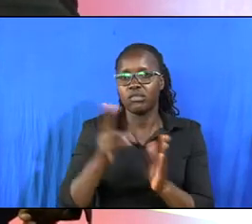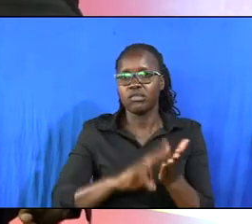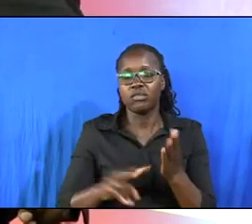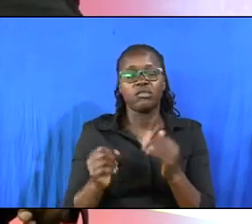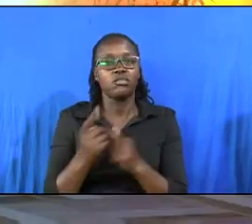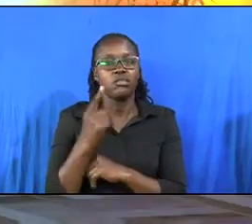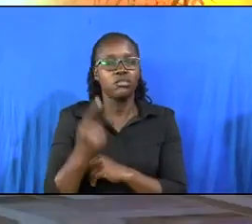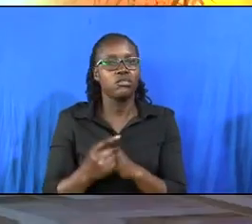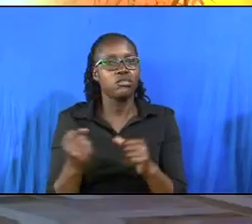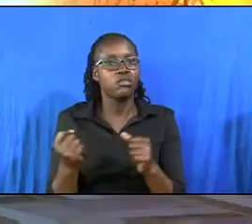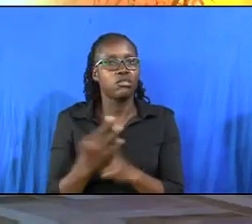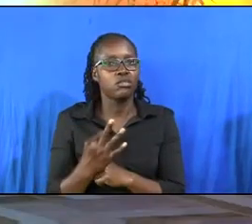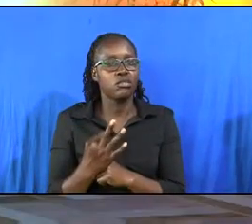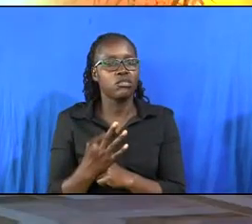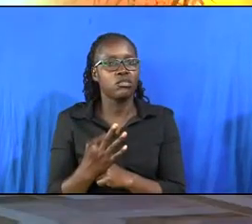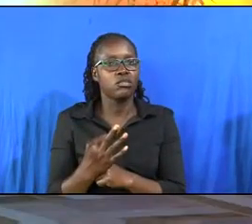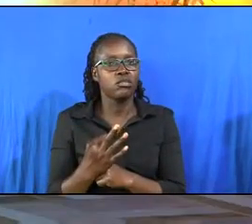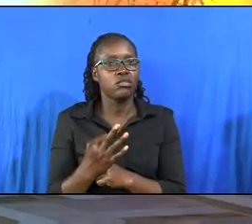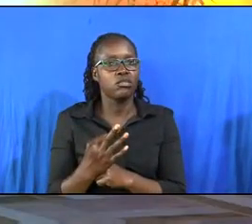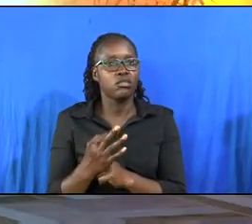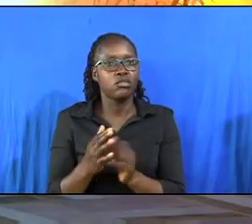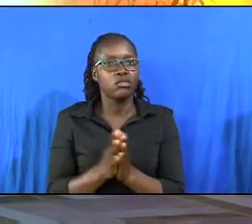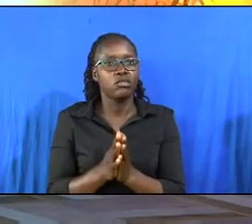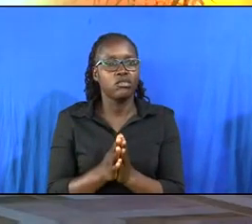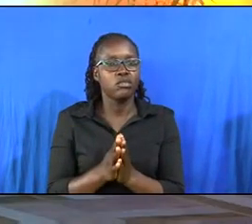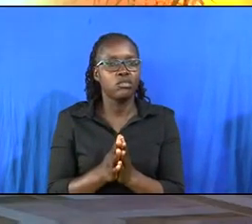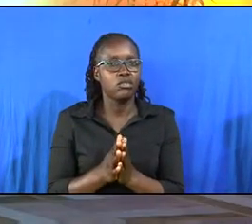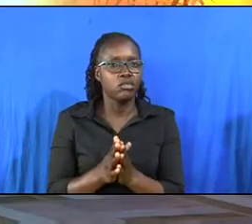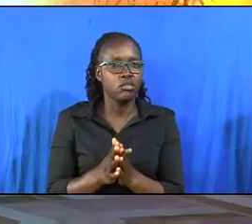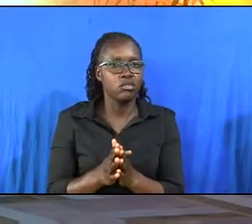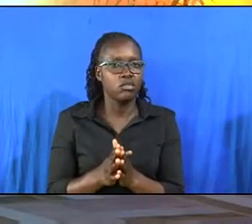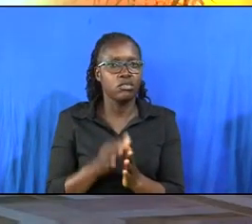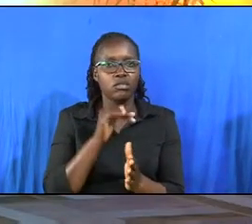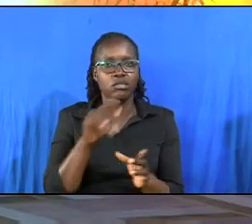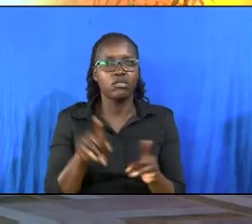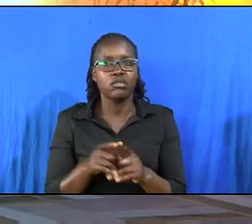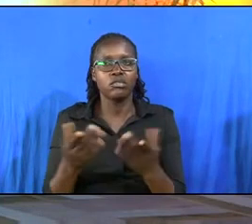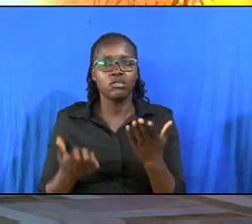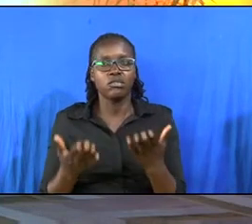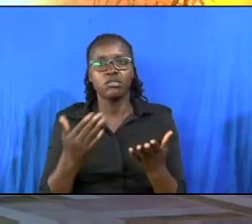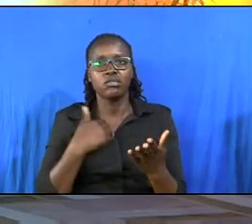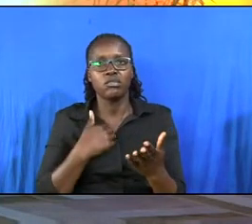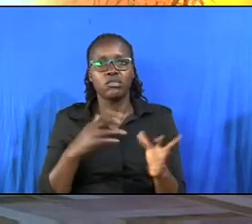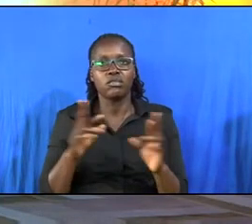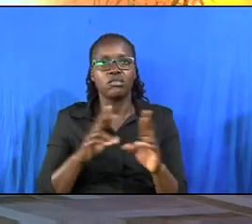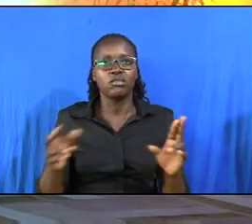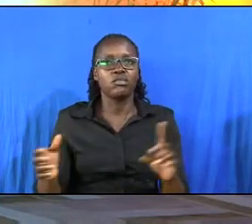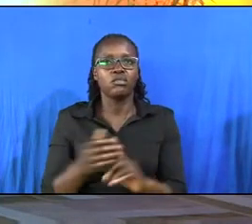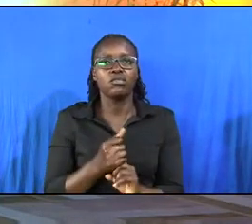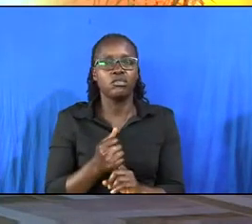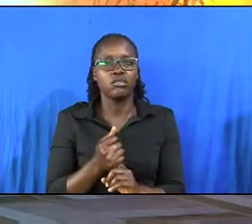Not that I have already obtained all these, that's new international version.